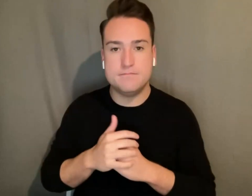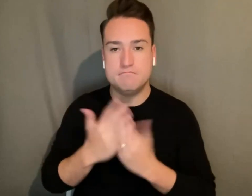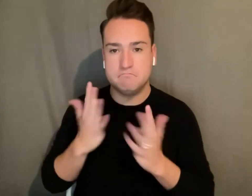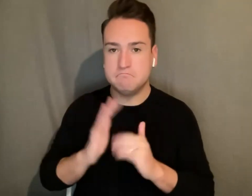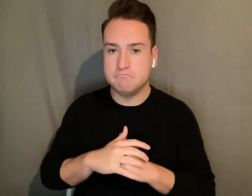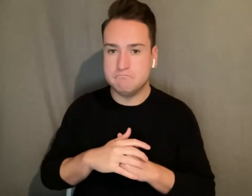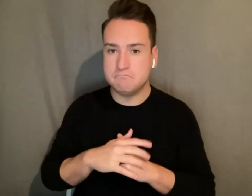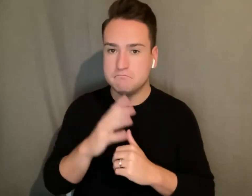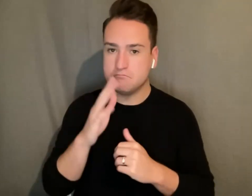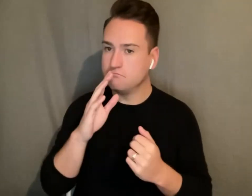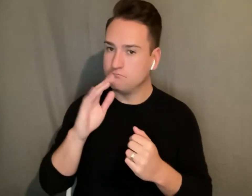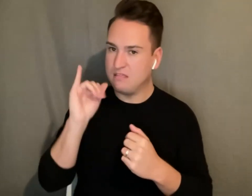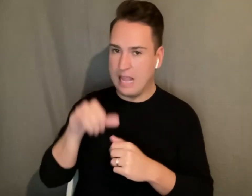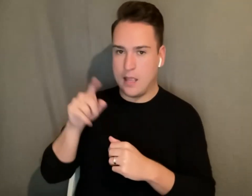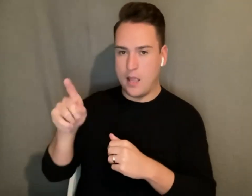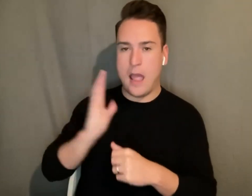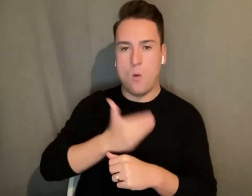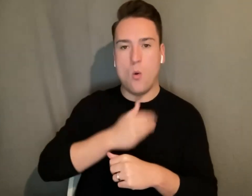by our website